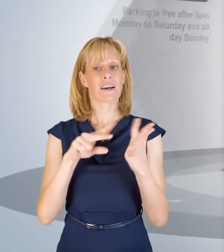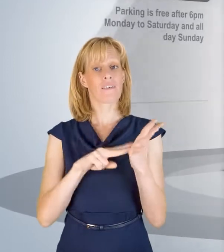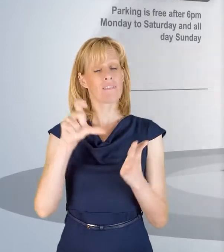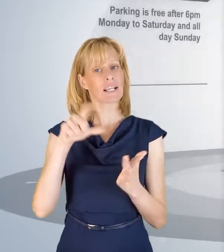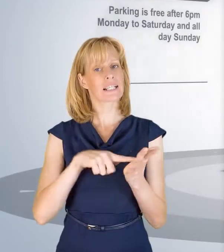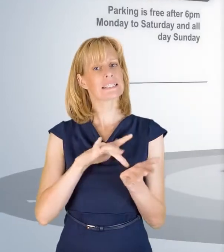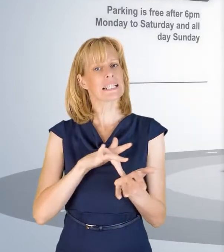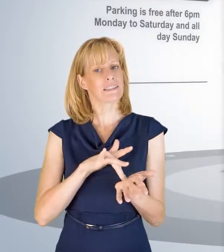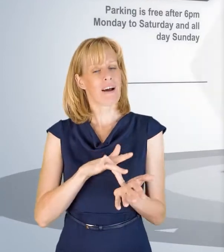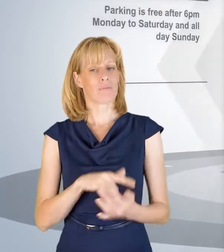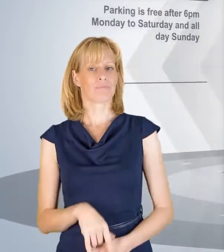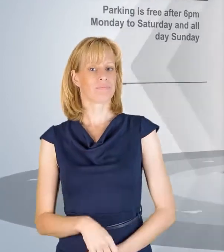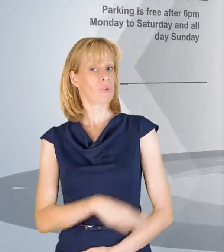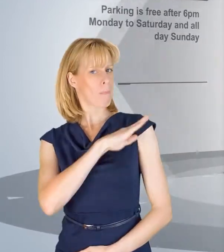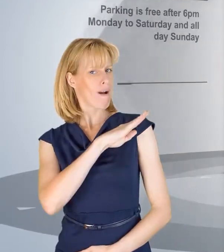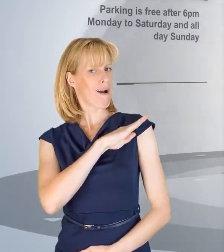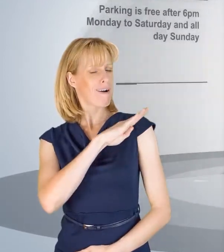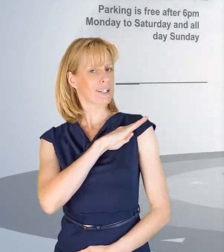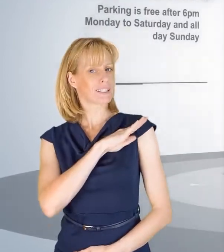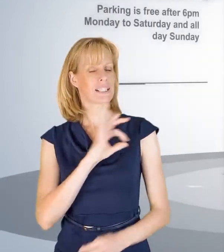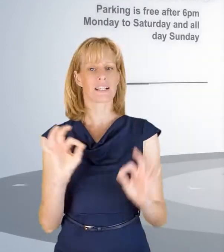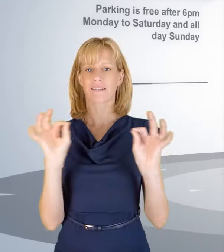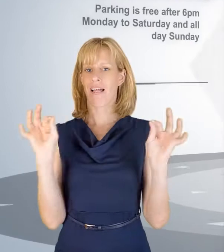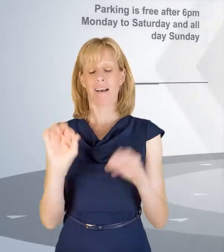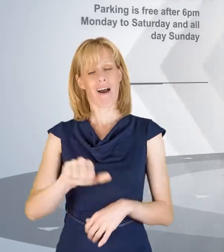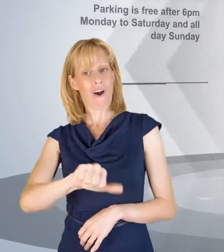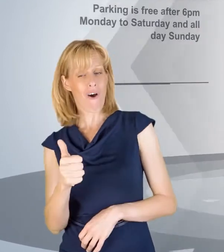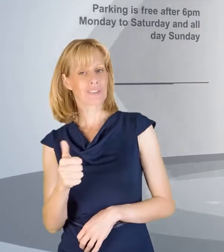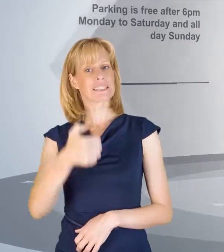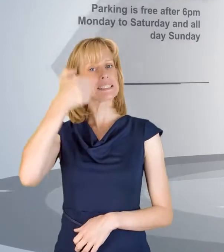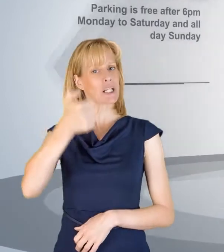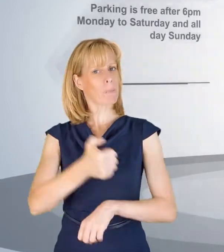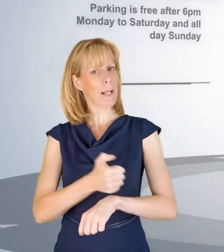Parking is free after 6pm Monday to Saturday and all day Sunday.